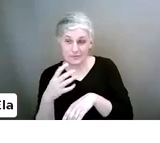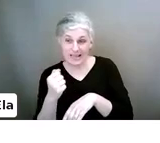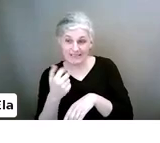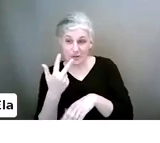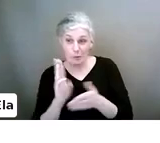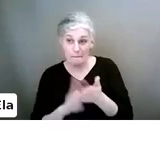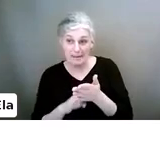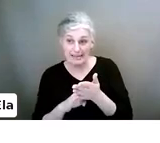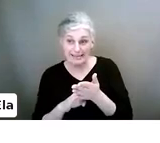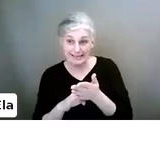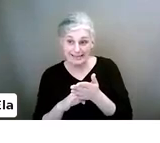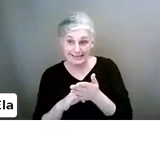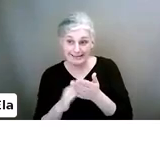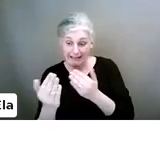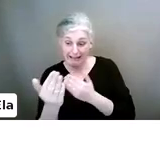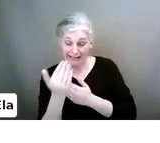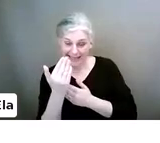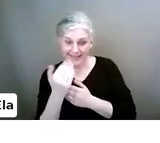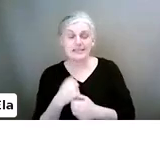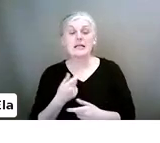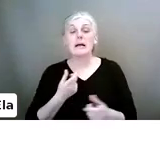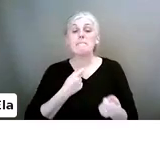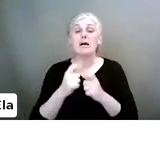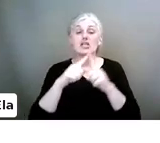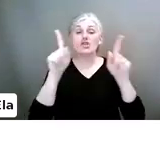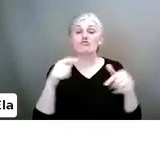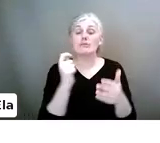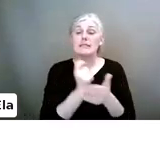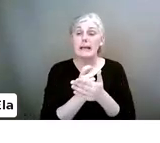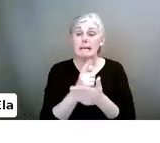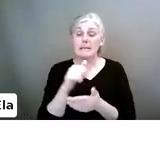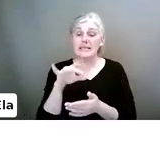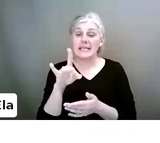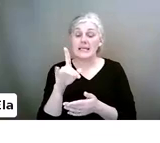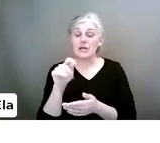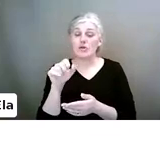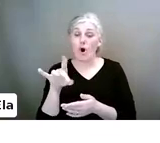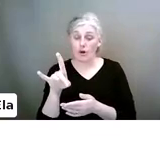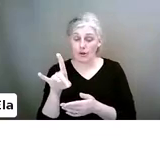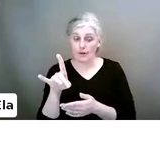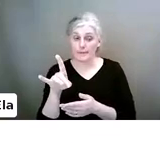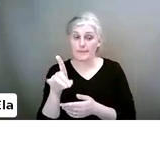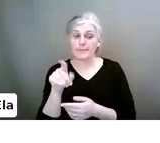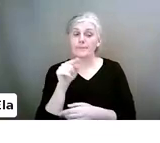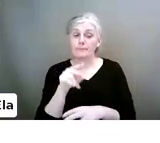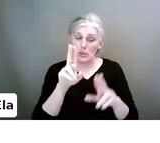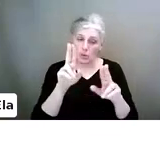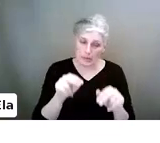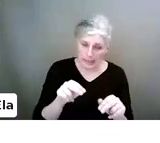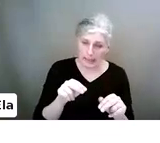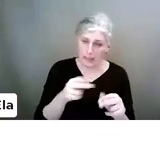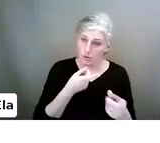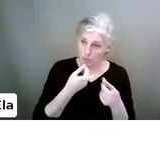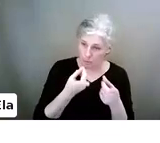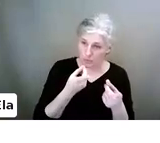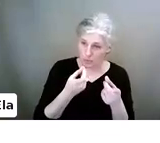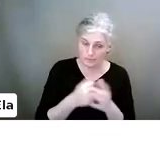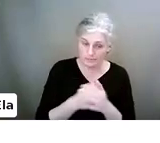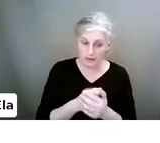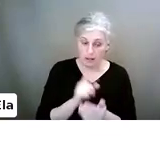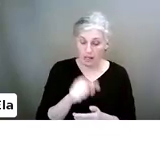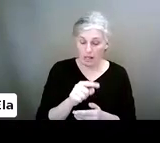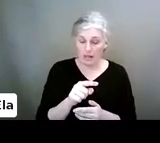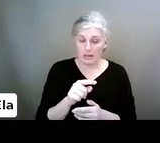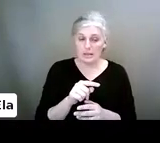three minutes left. Managing screen time on TikTok is something that, you know, you can do. I'm just going to press play.